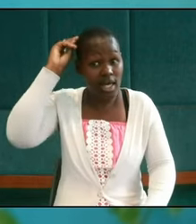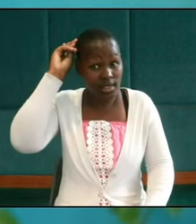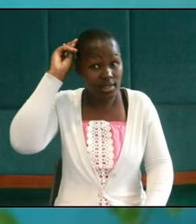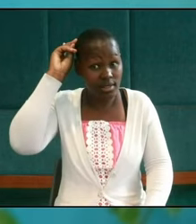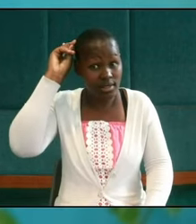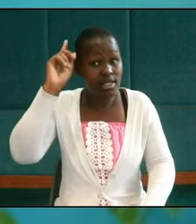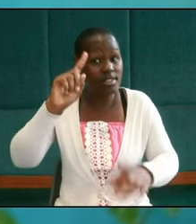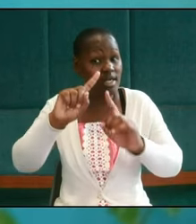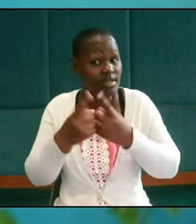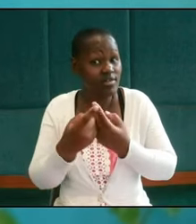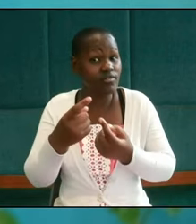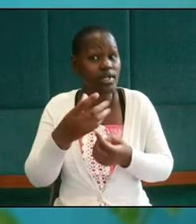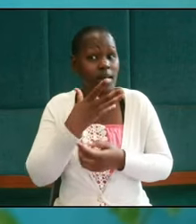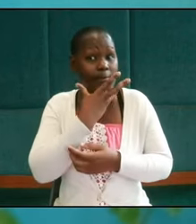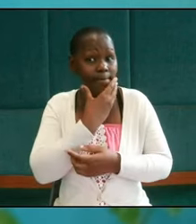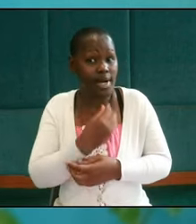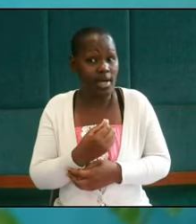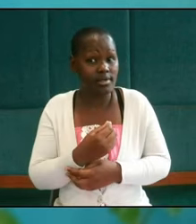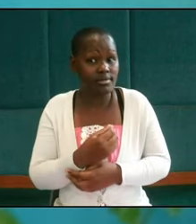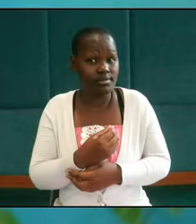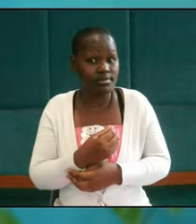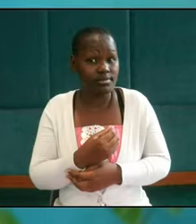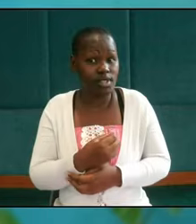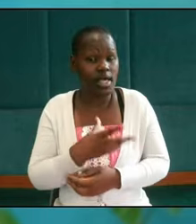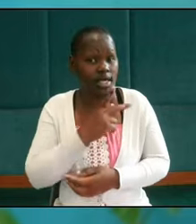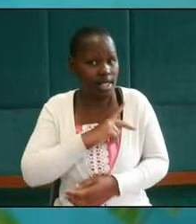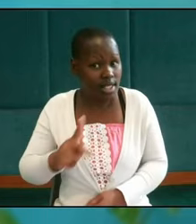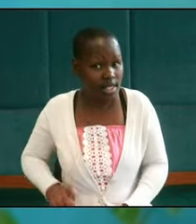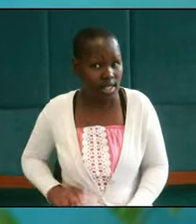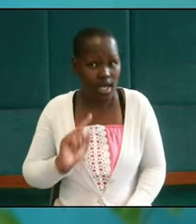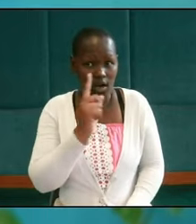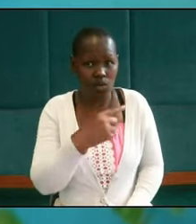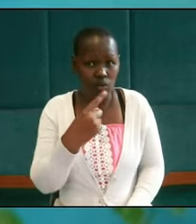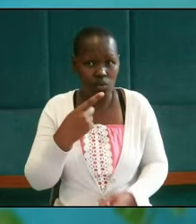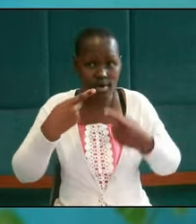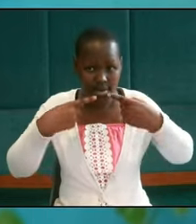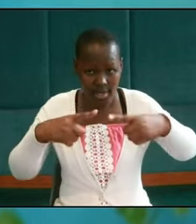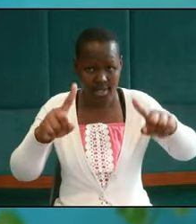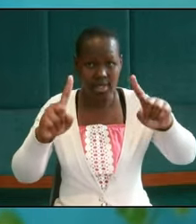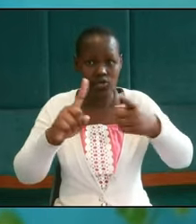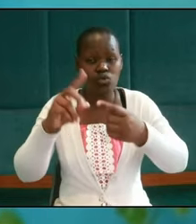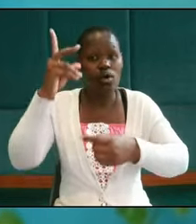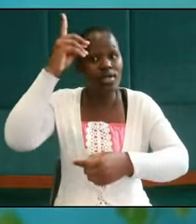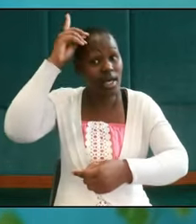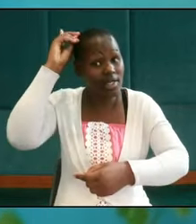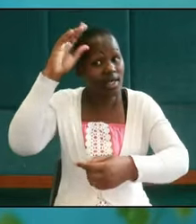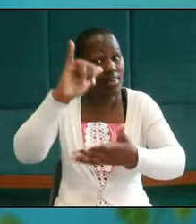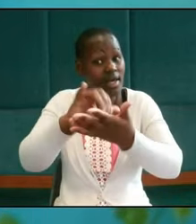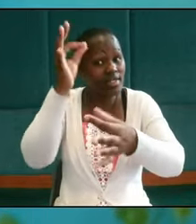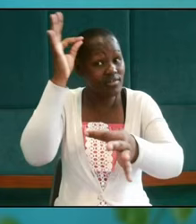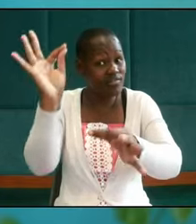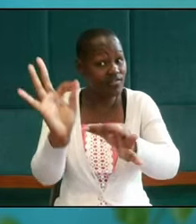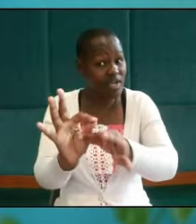distinguishable man this king who declared to Daniel that his faith